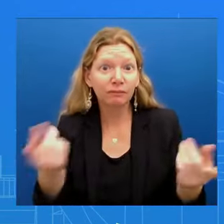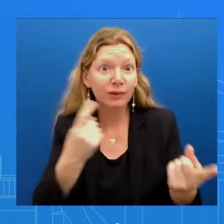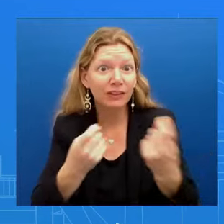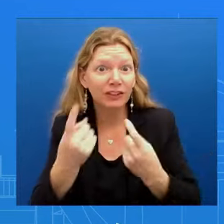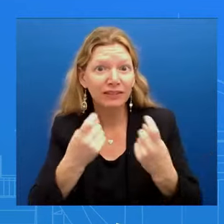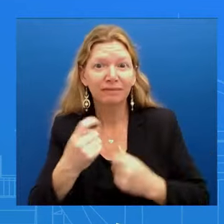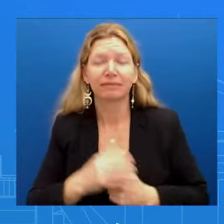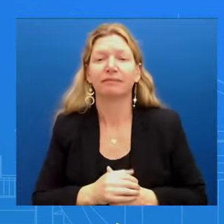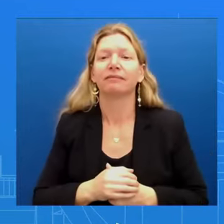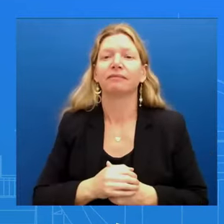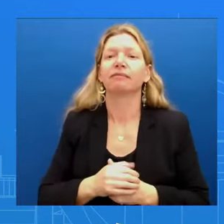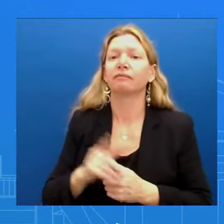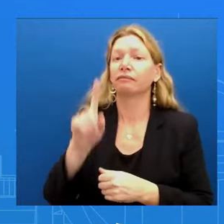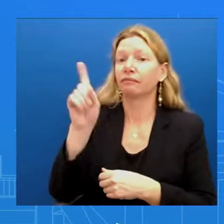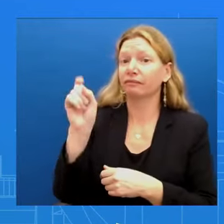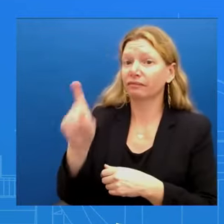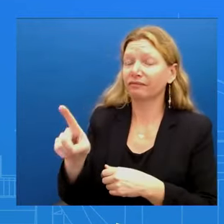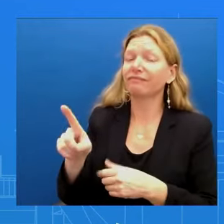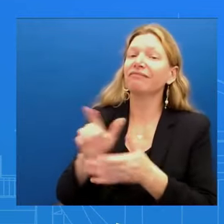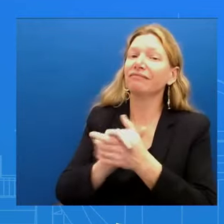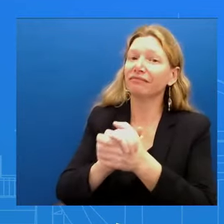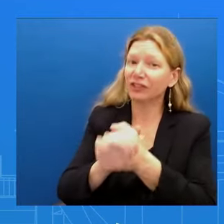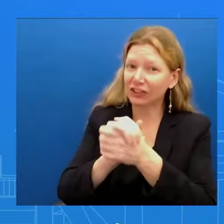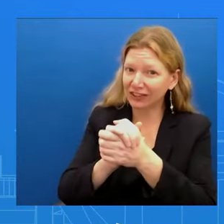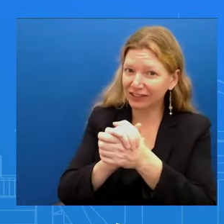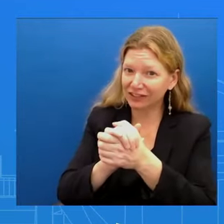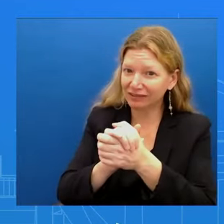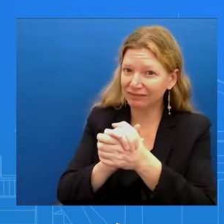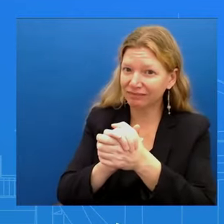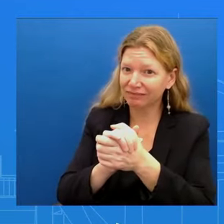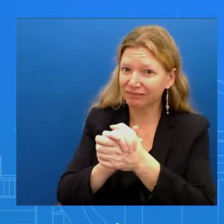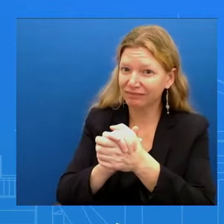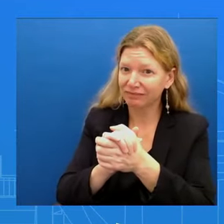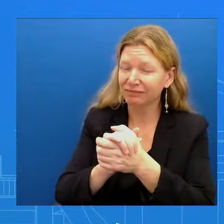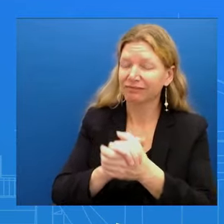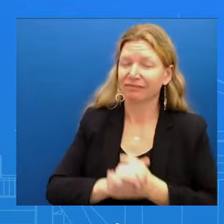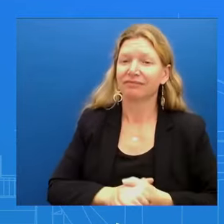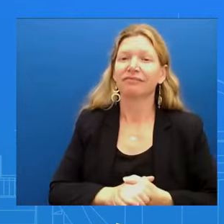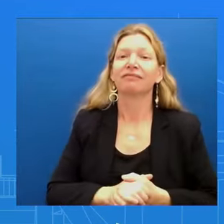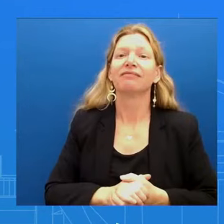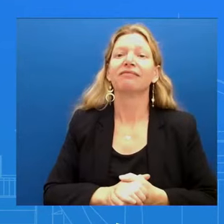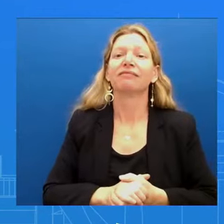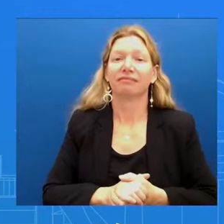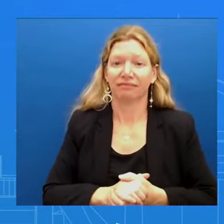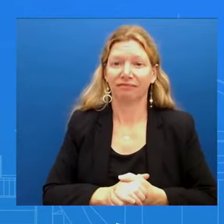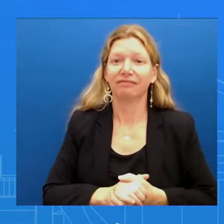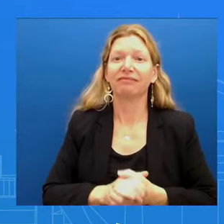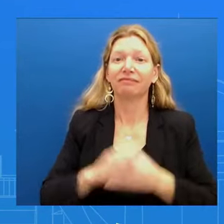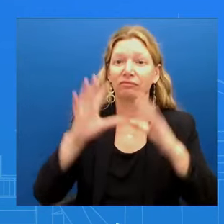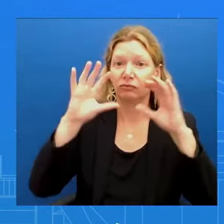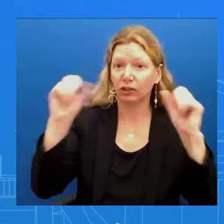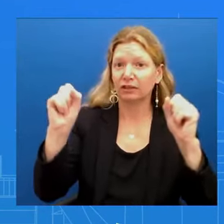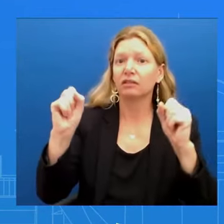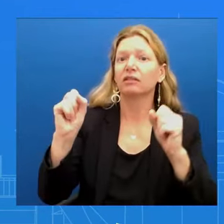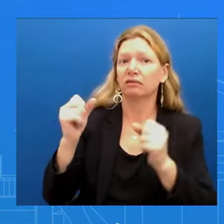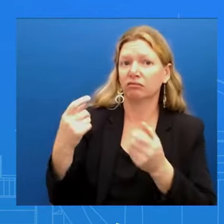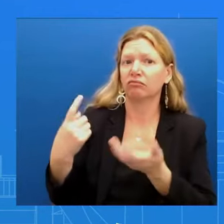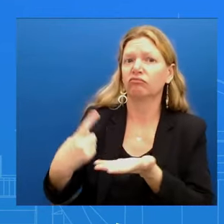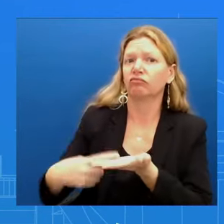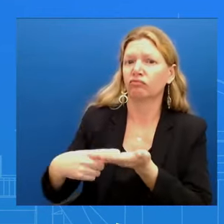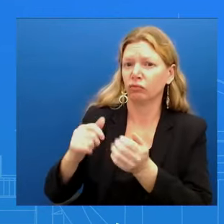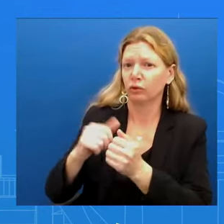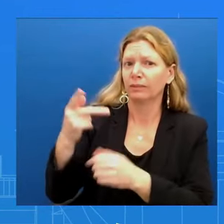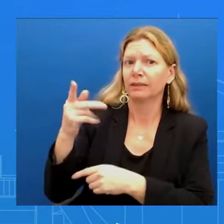The question yesterday yesterday's conversation with Prime Minister Netanyahu reiterated the US opposition to operations